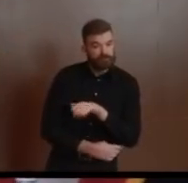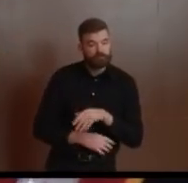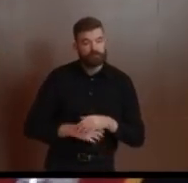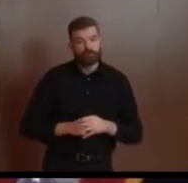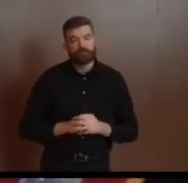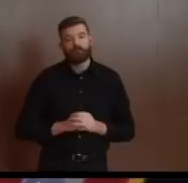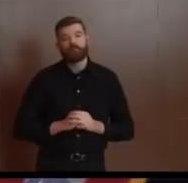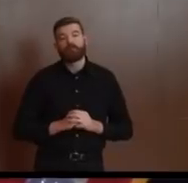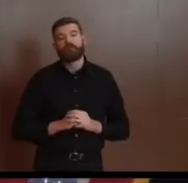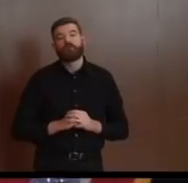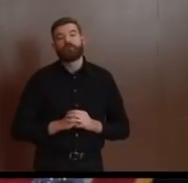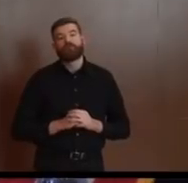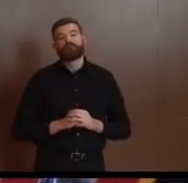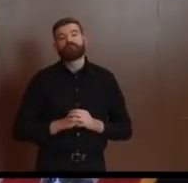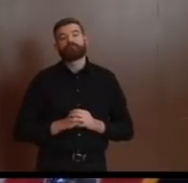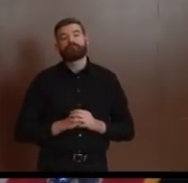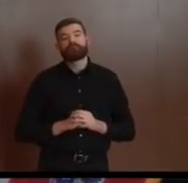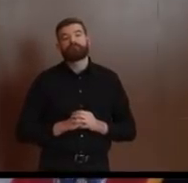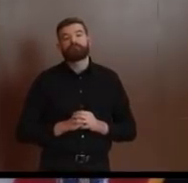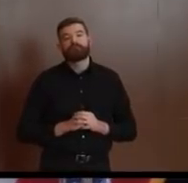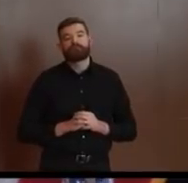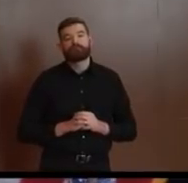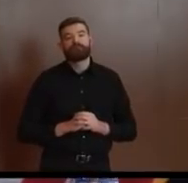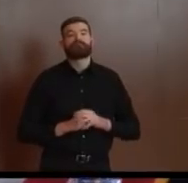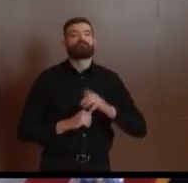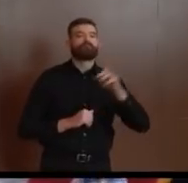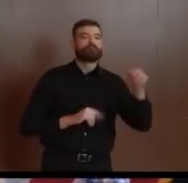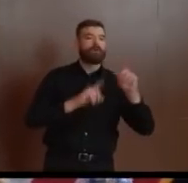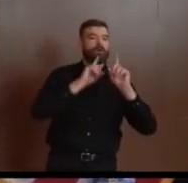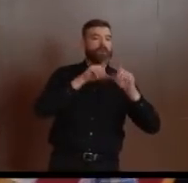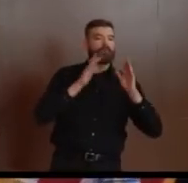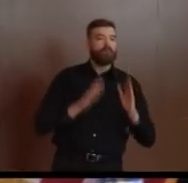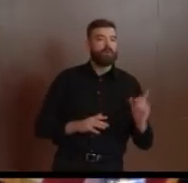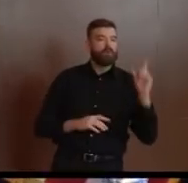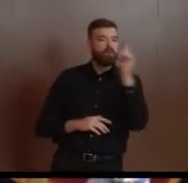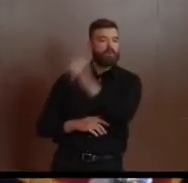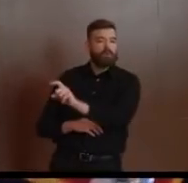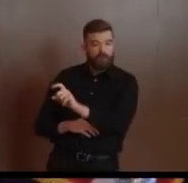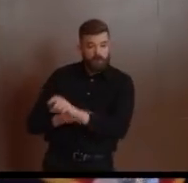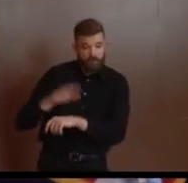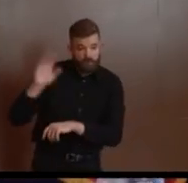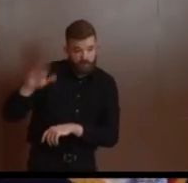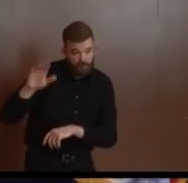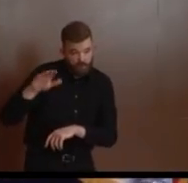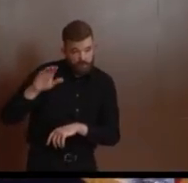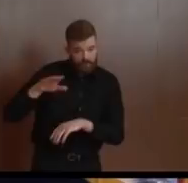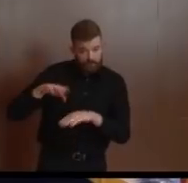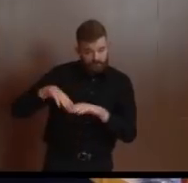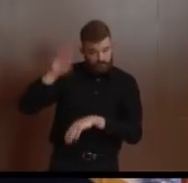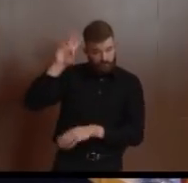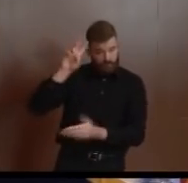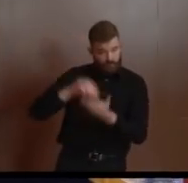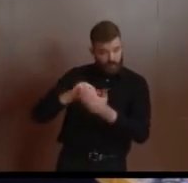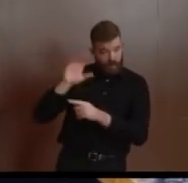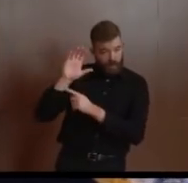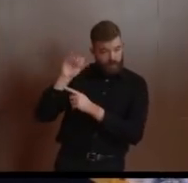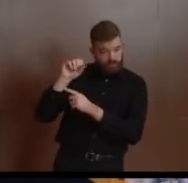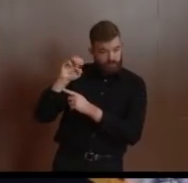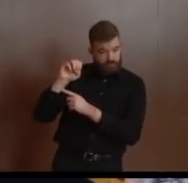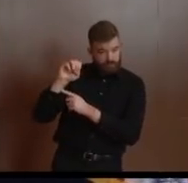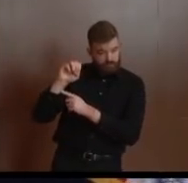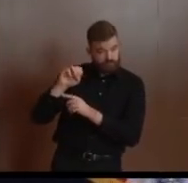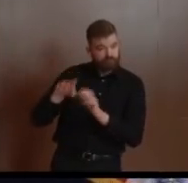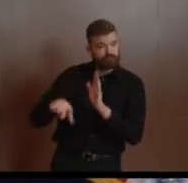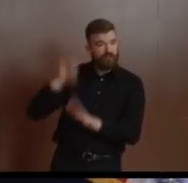than 2,000 cases, have we reached the point where contract tracing is stopped? If it's still being done, to what